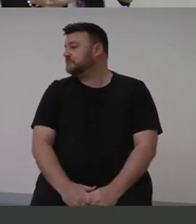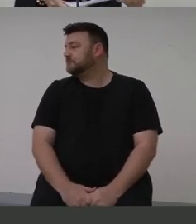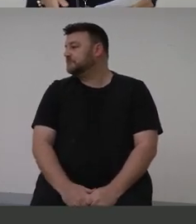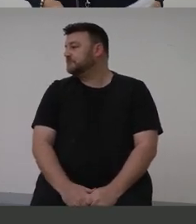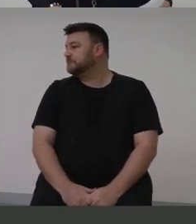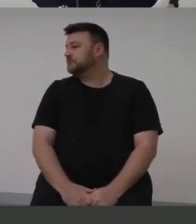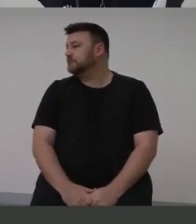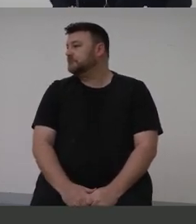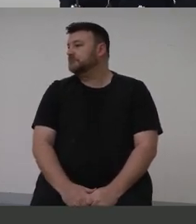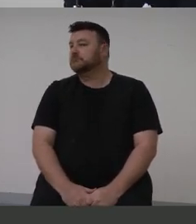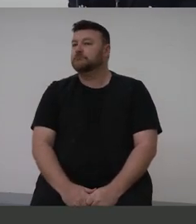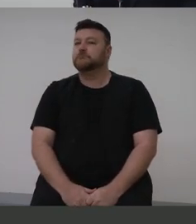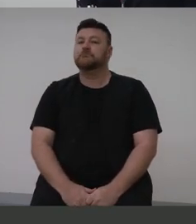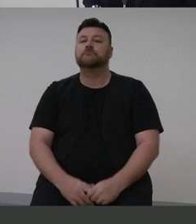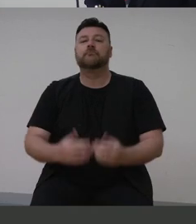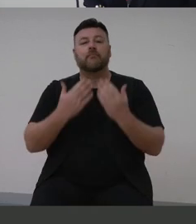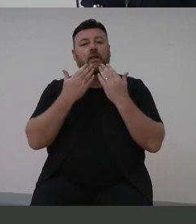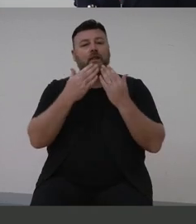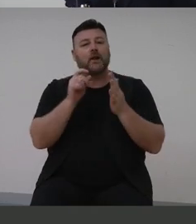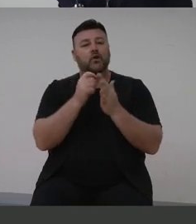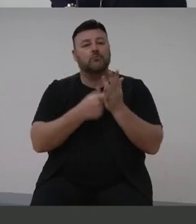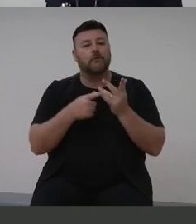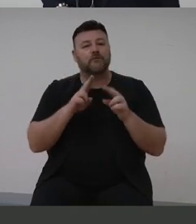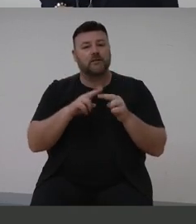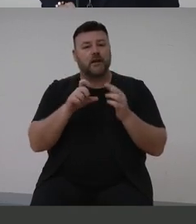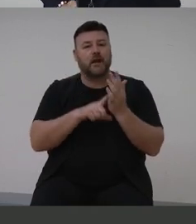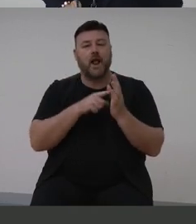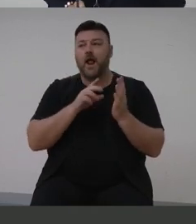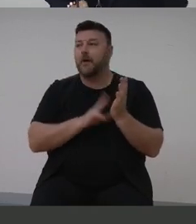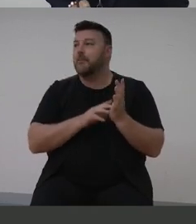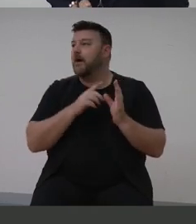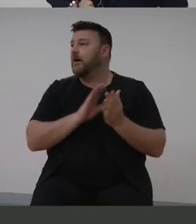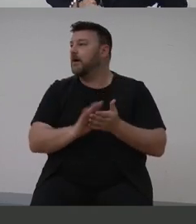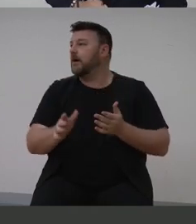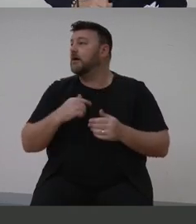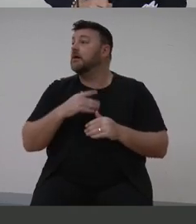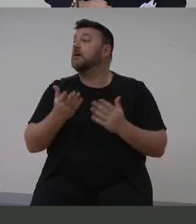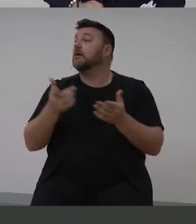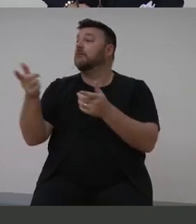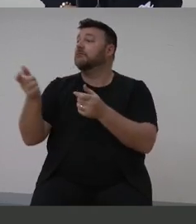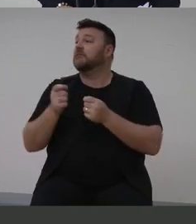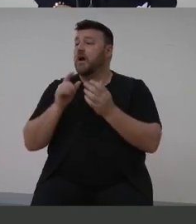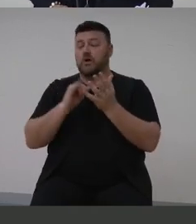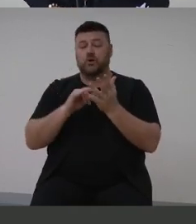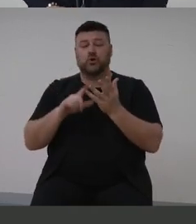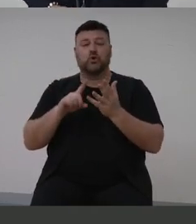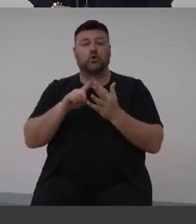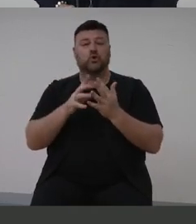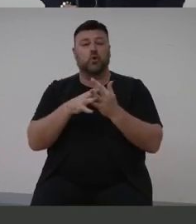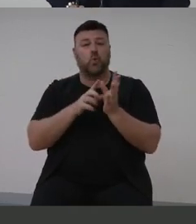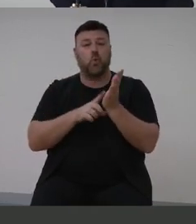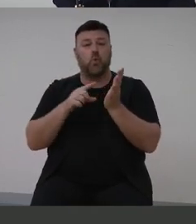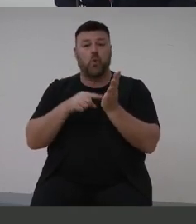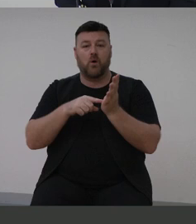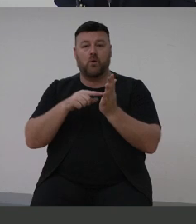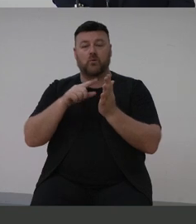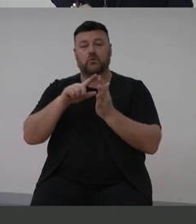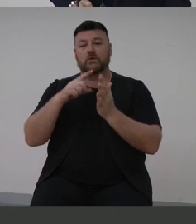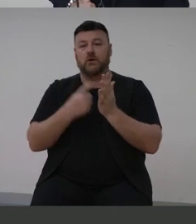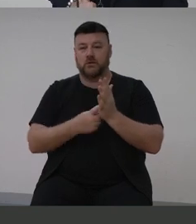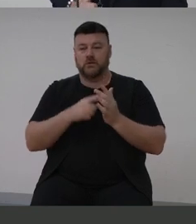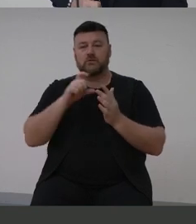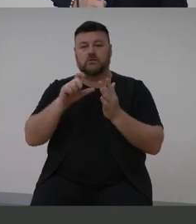Thank you to Professor Kelmar. I'd now like to introduce Sue Walters. And Sue is the President of Cicada Australia Incorporated.